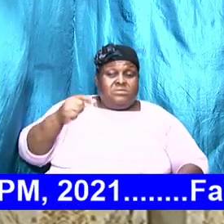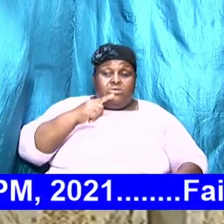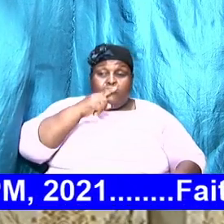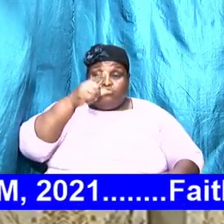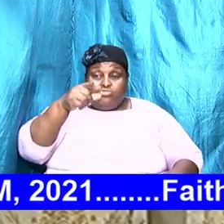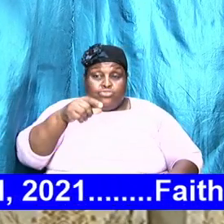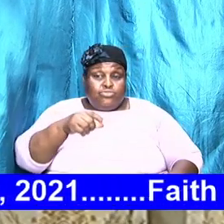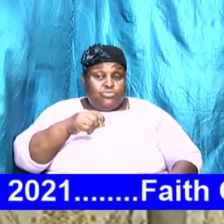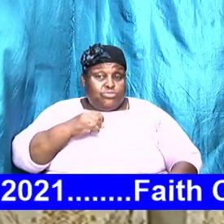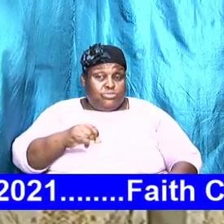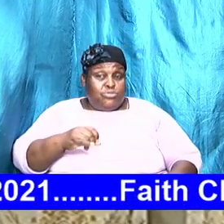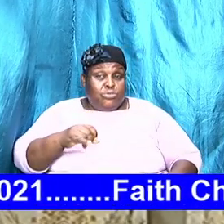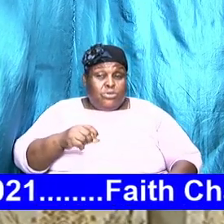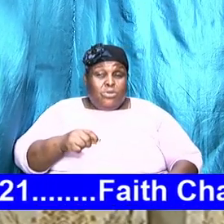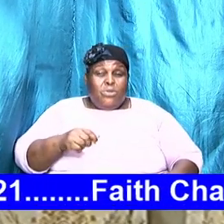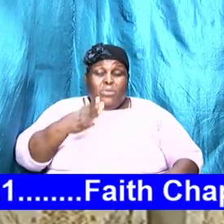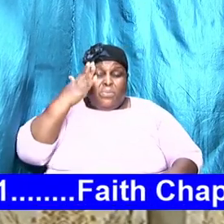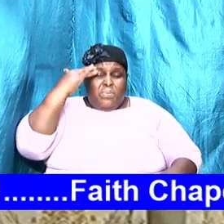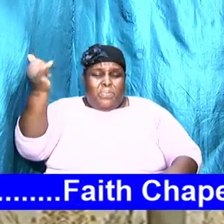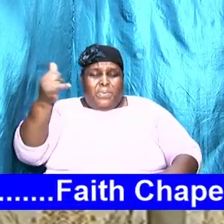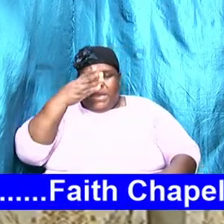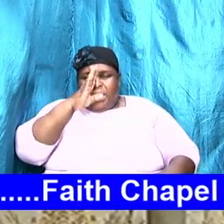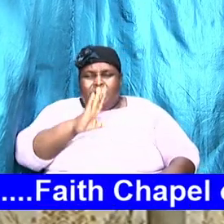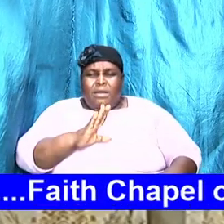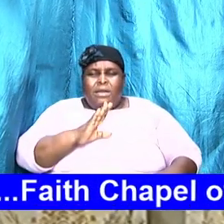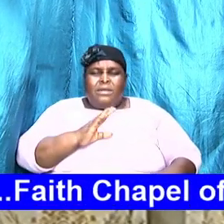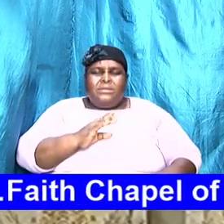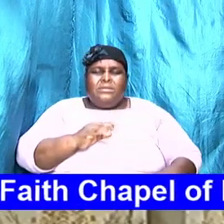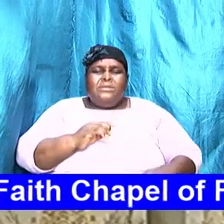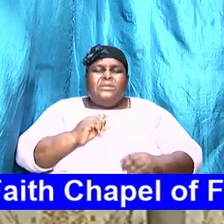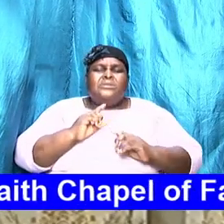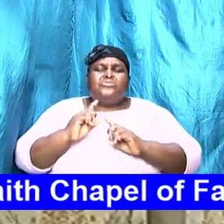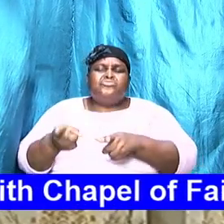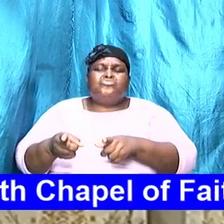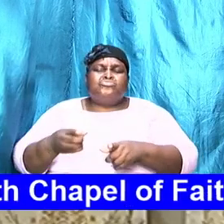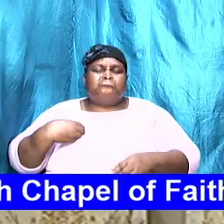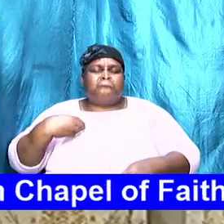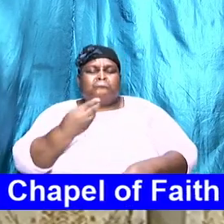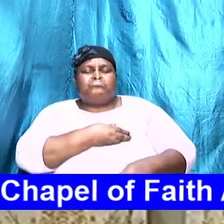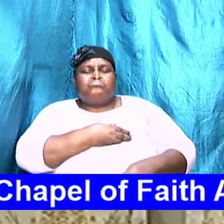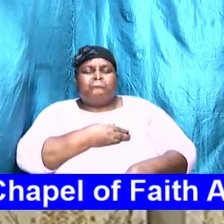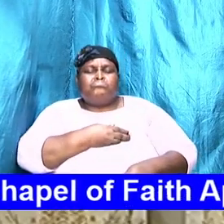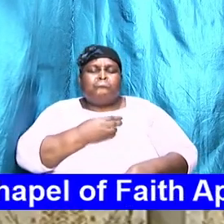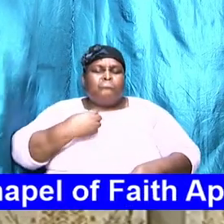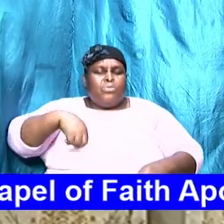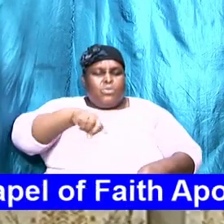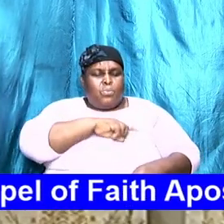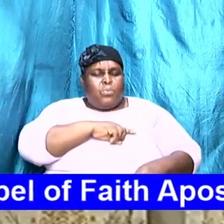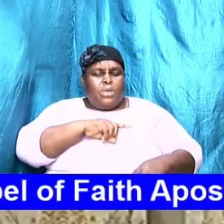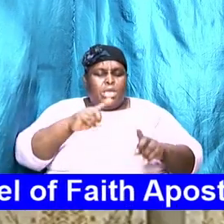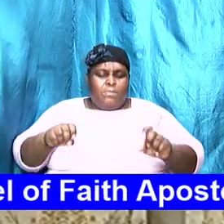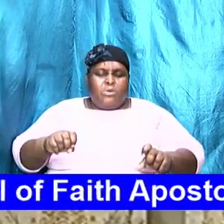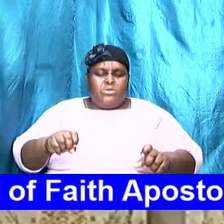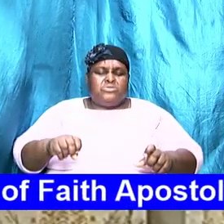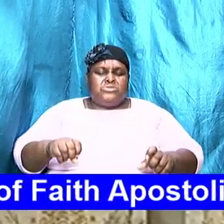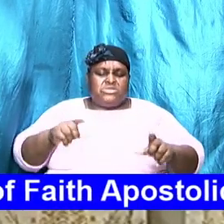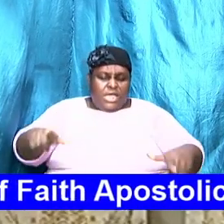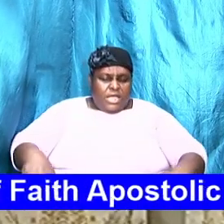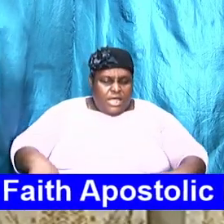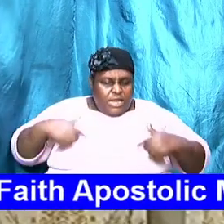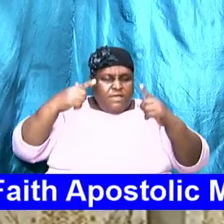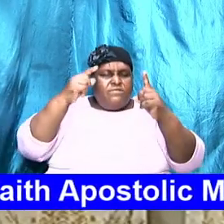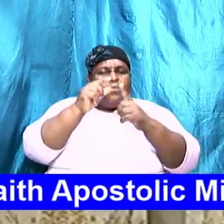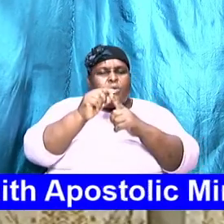is, while God has instructed us, and we ought to walk in the word, and follow the